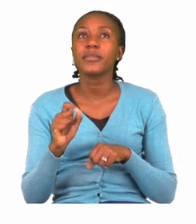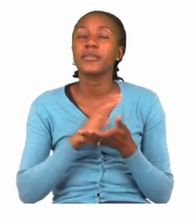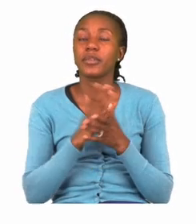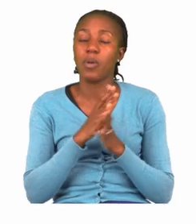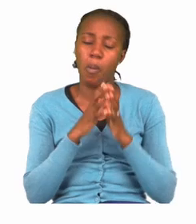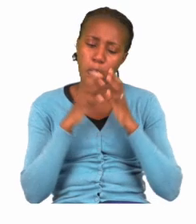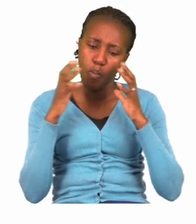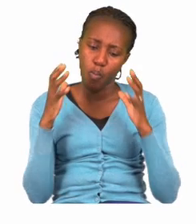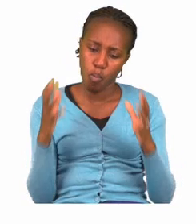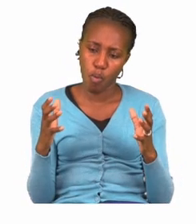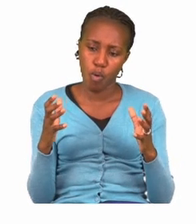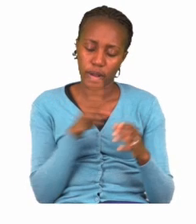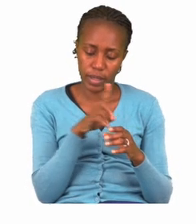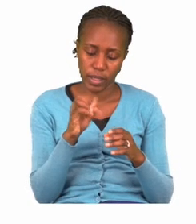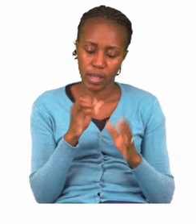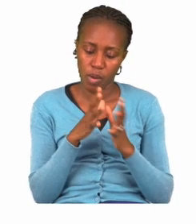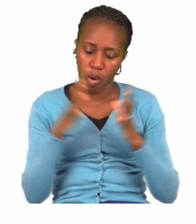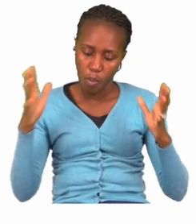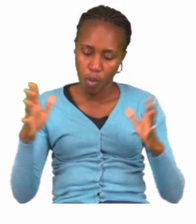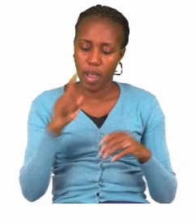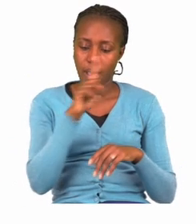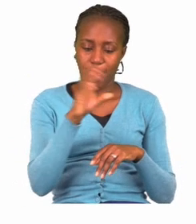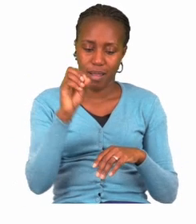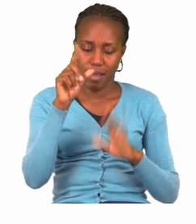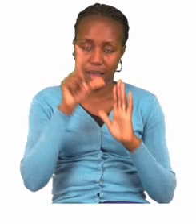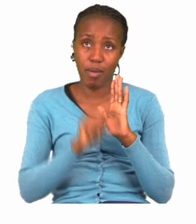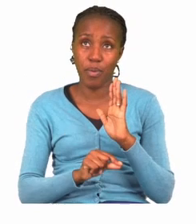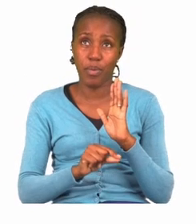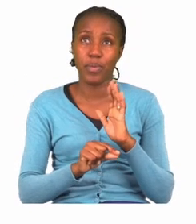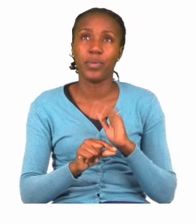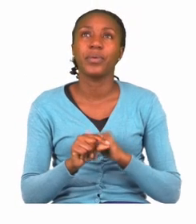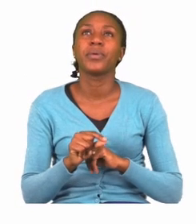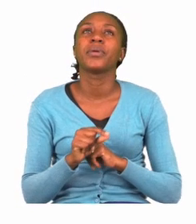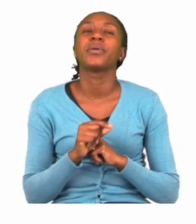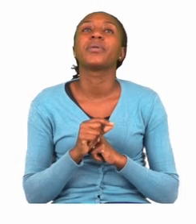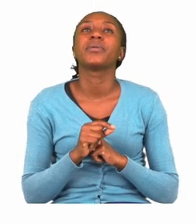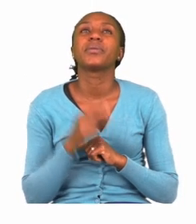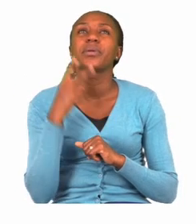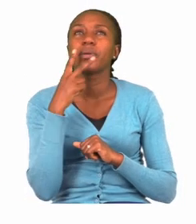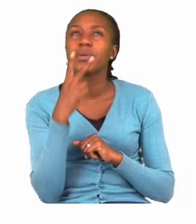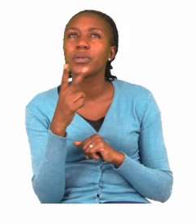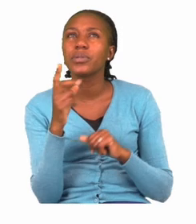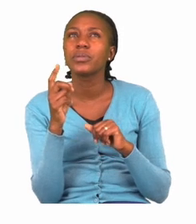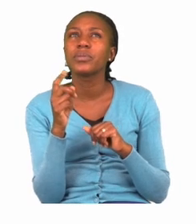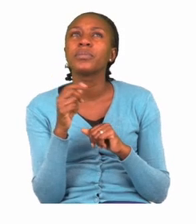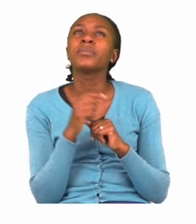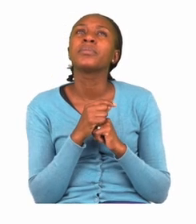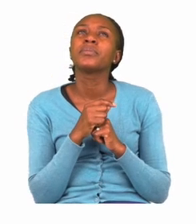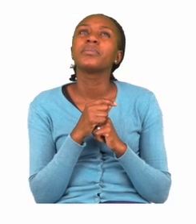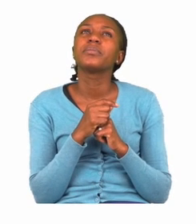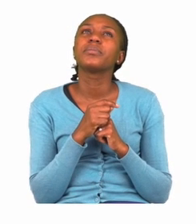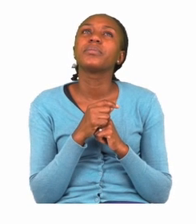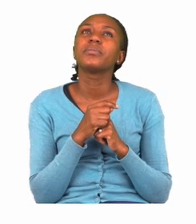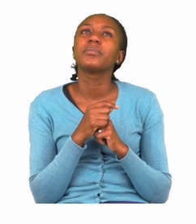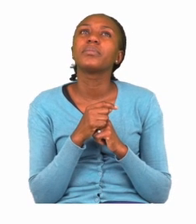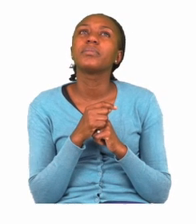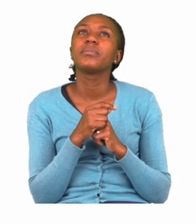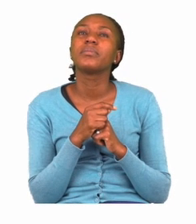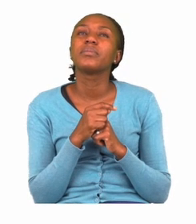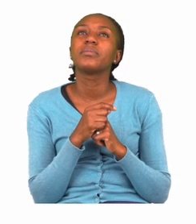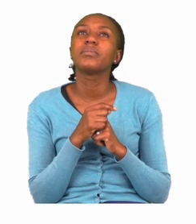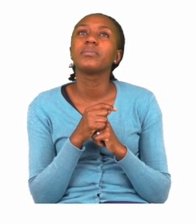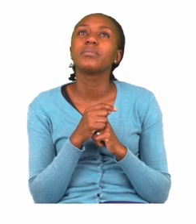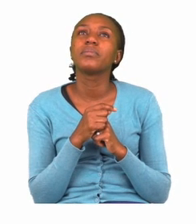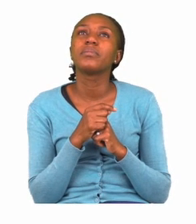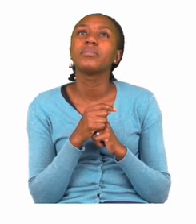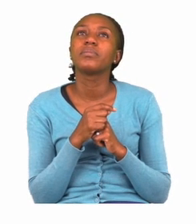10 more and 10 less. So you will see a picture of a popsicle and in each popsicle you have